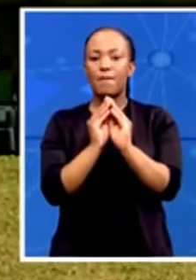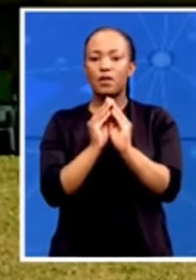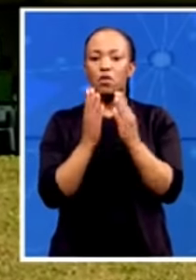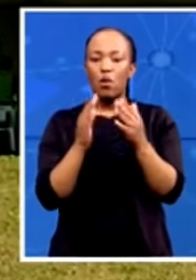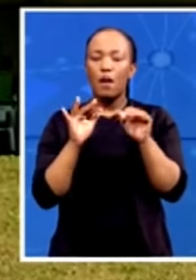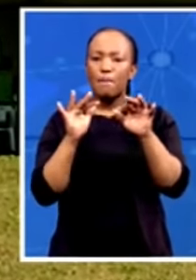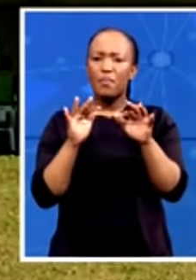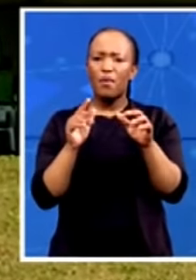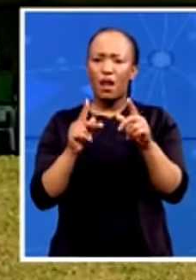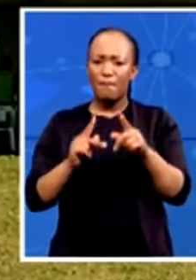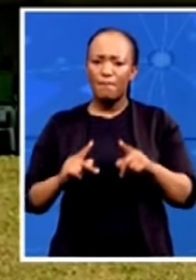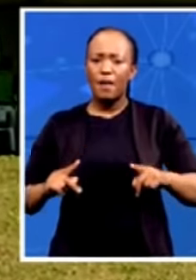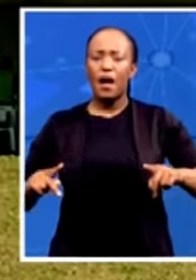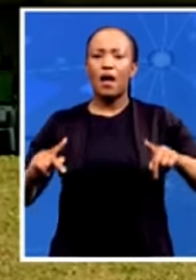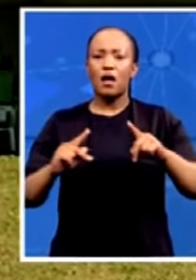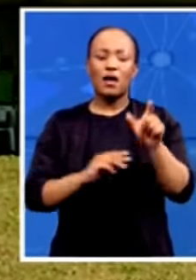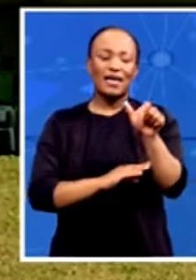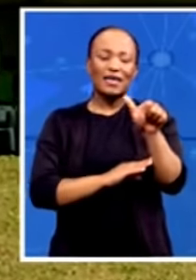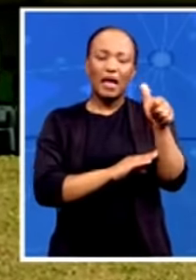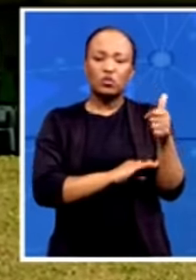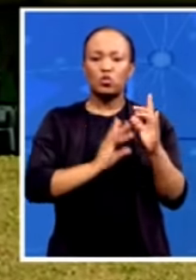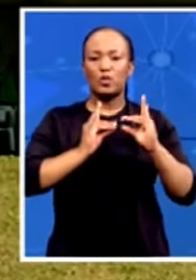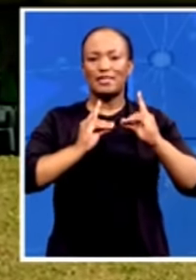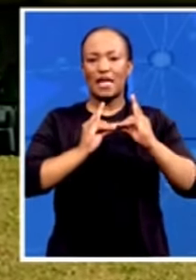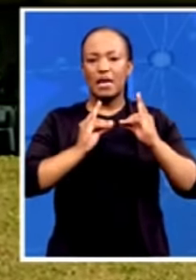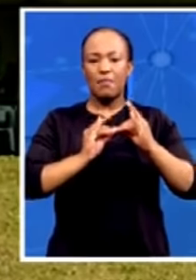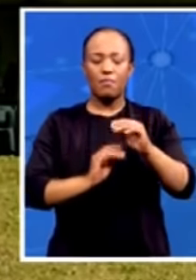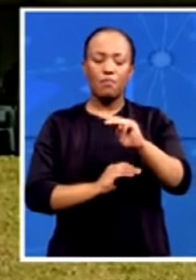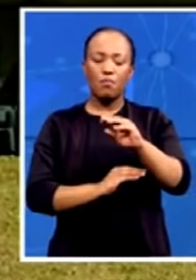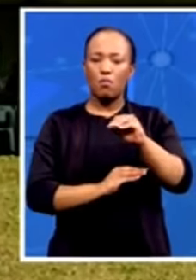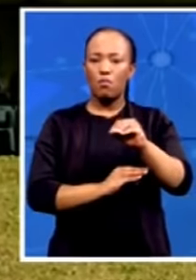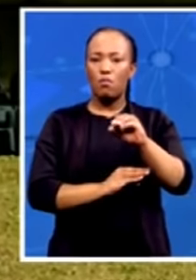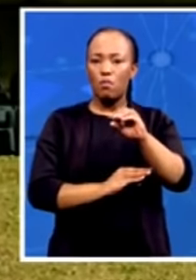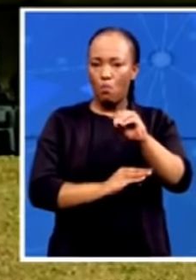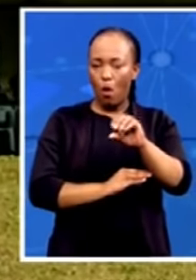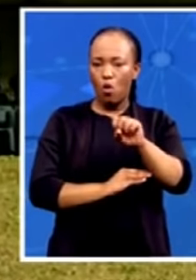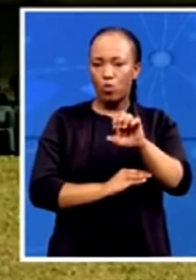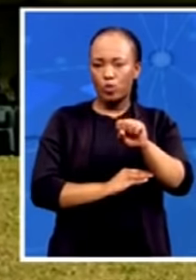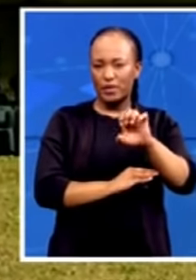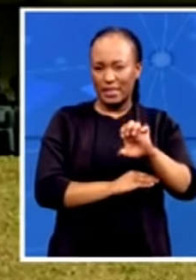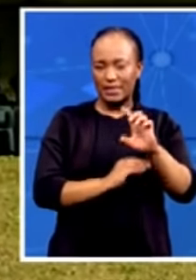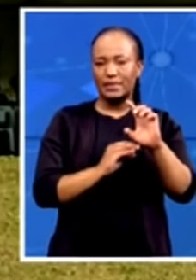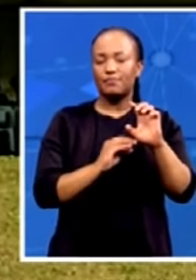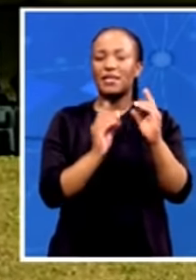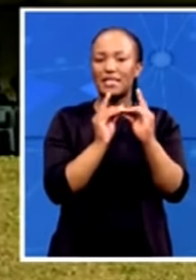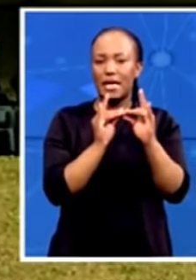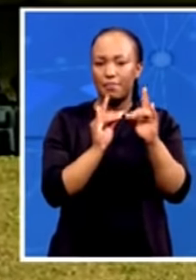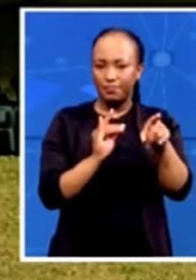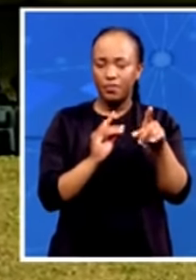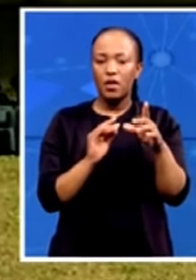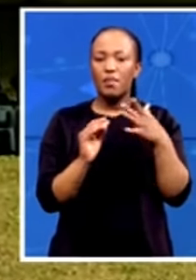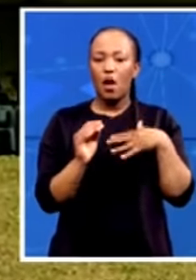Mabida Stadium. I'm going to step out of the shorts, Desiree, just for our viewers to see the